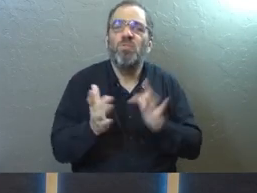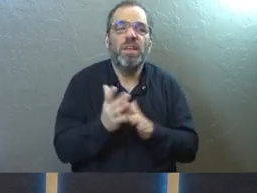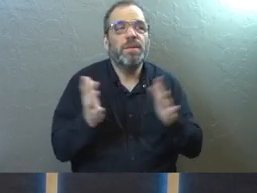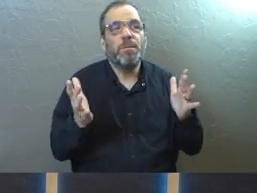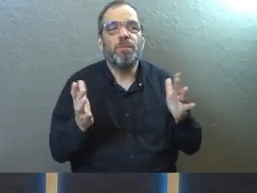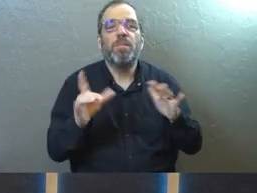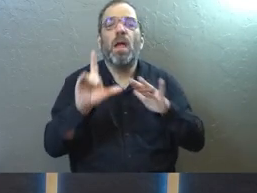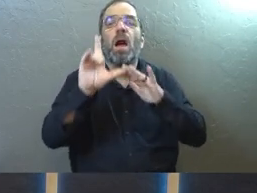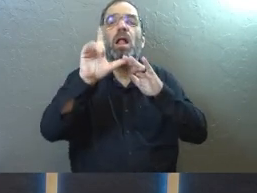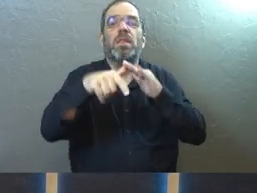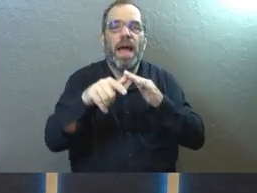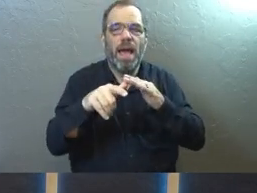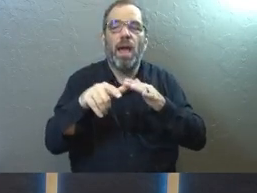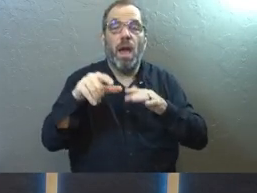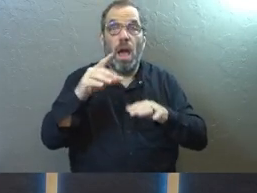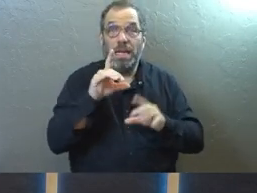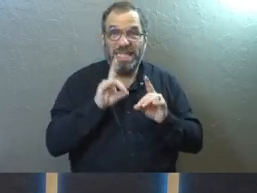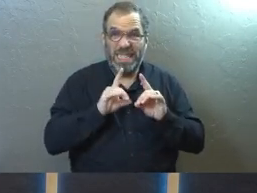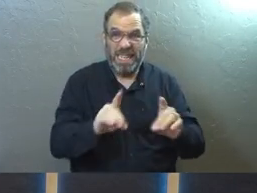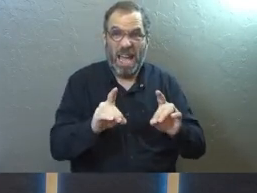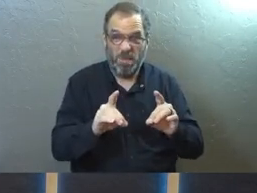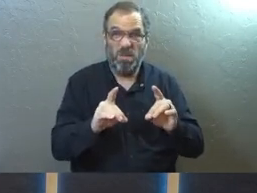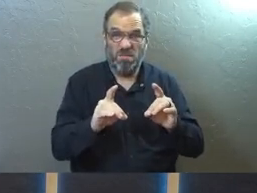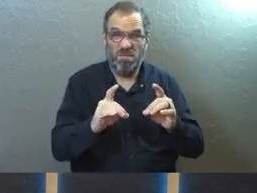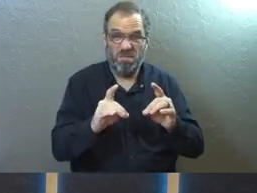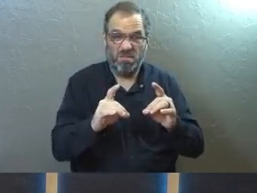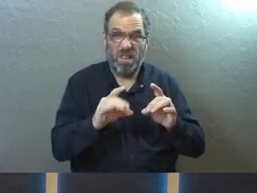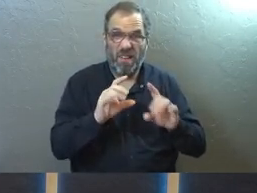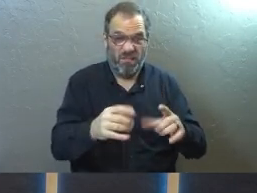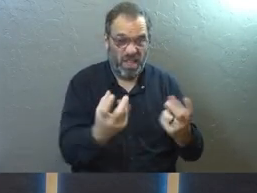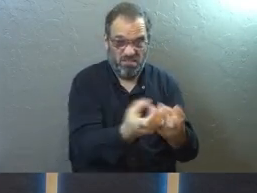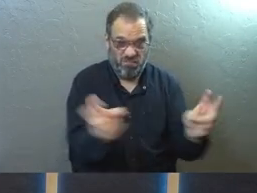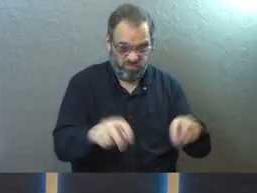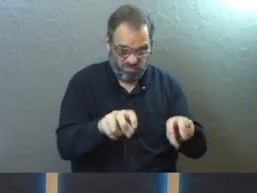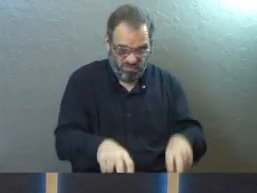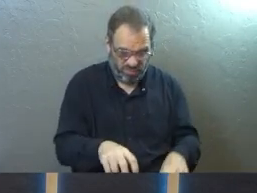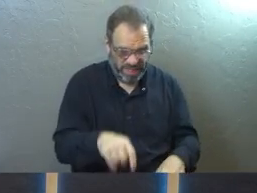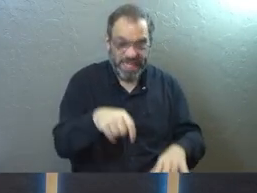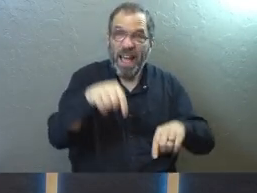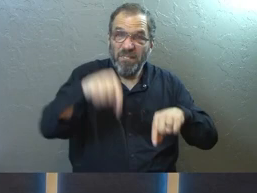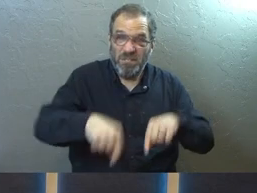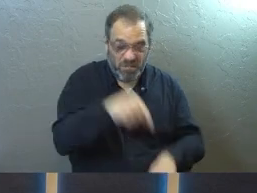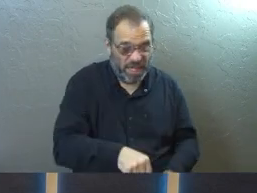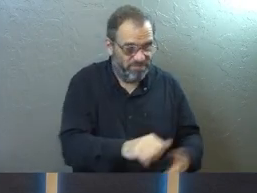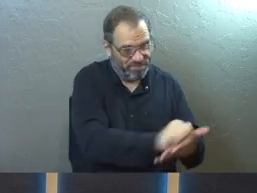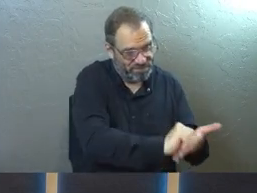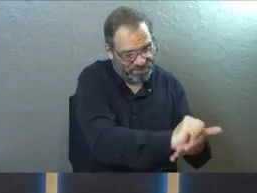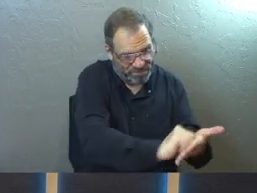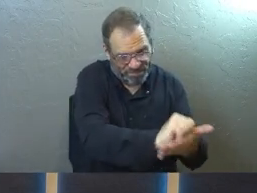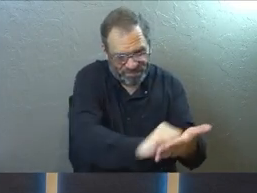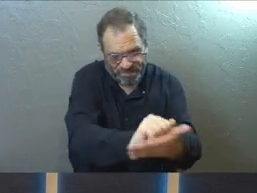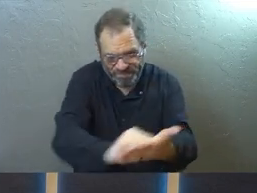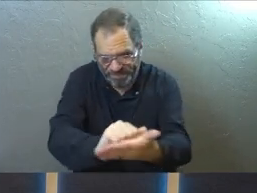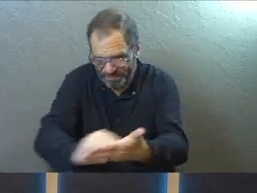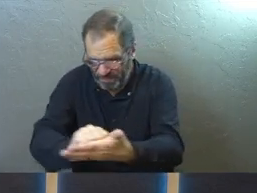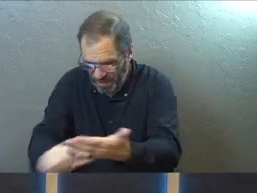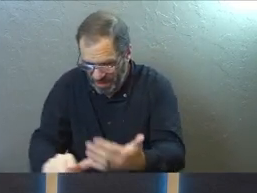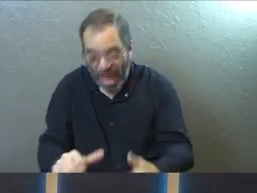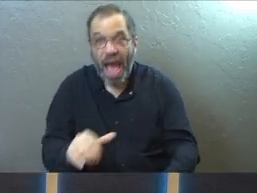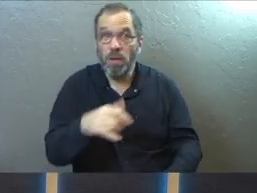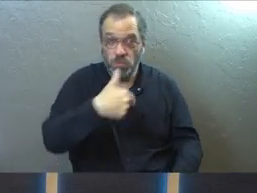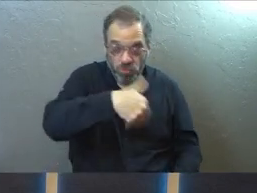eventually go and wash the disciples' feet and say, I've served you in the most humble way. Now you go and do likewise.